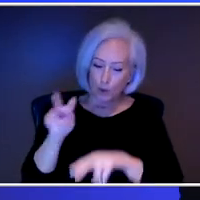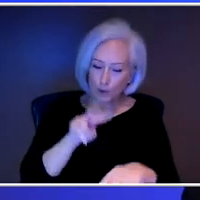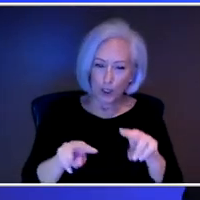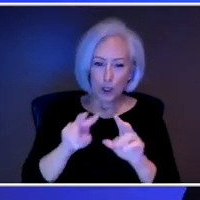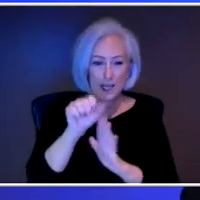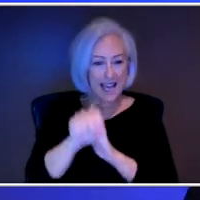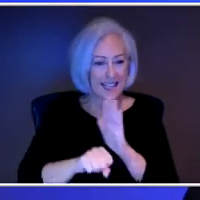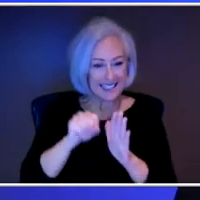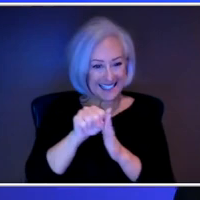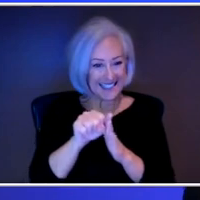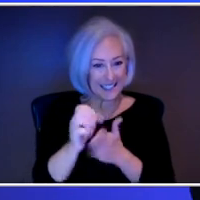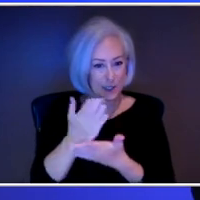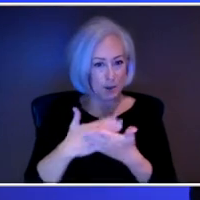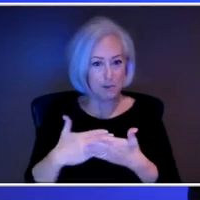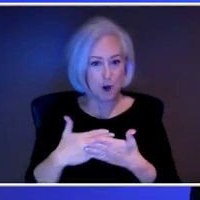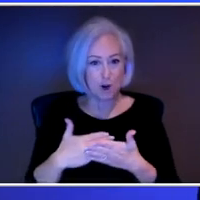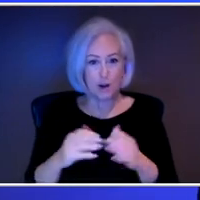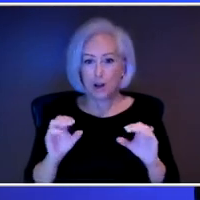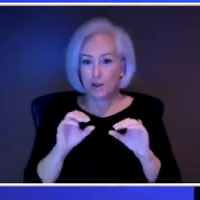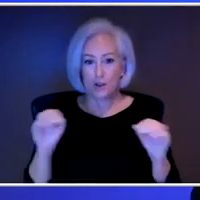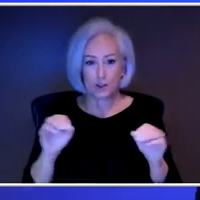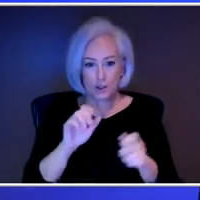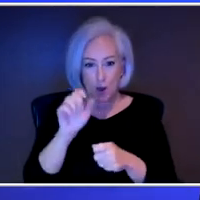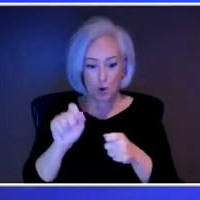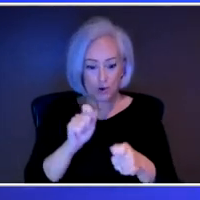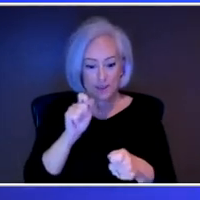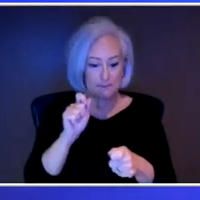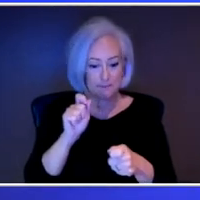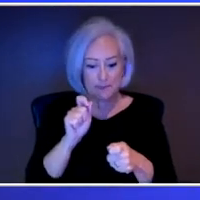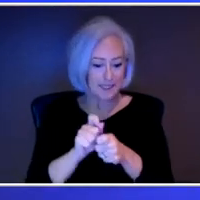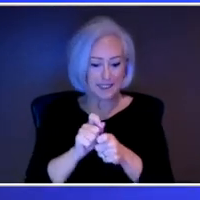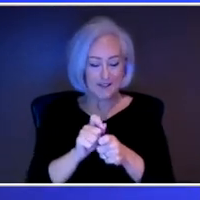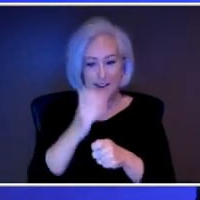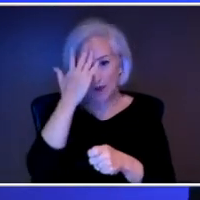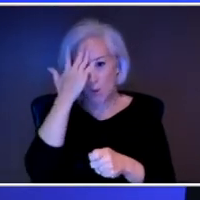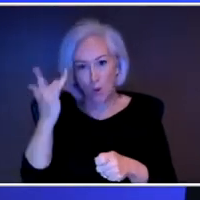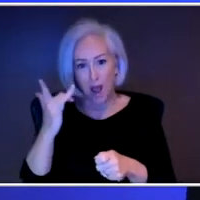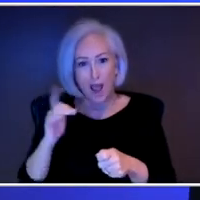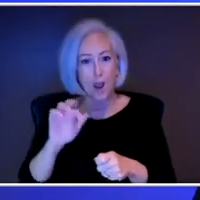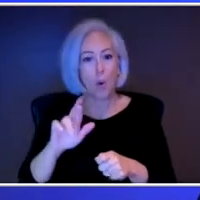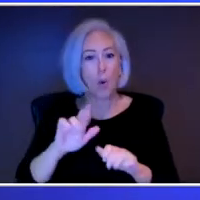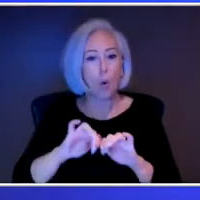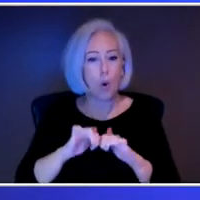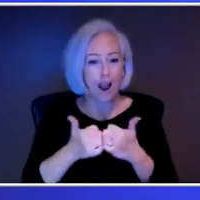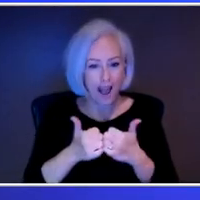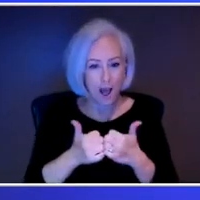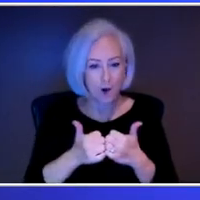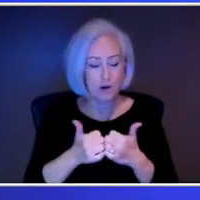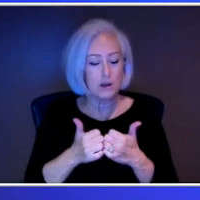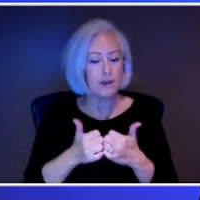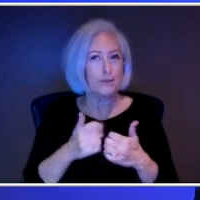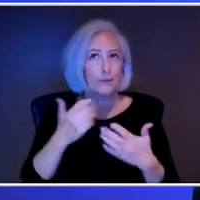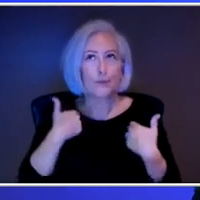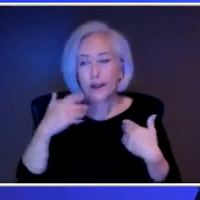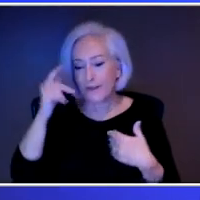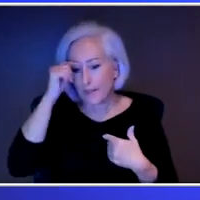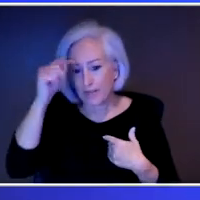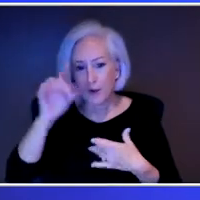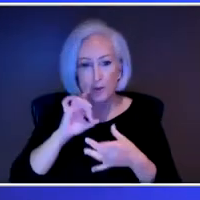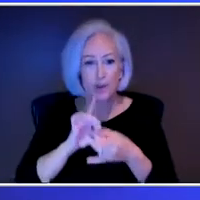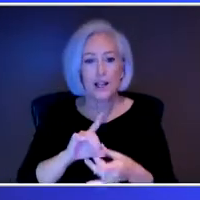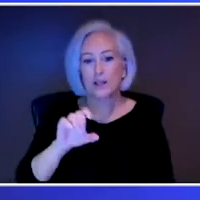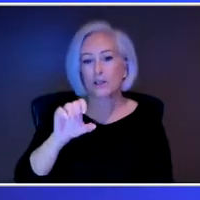is no set lock. This is why and how it happens. There's certain theories around serotonin levels, vitamin D levels,